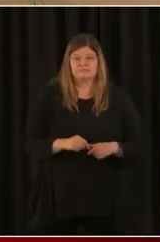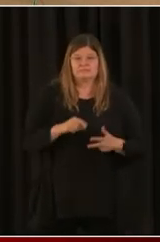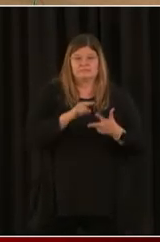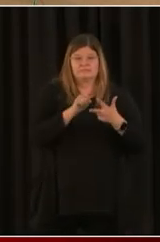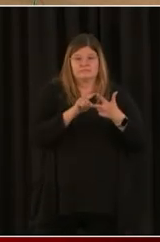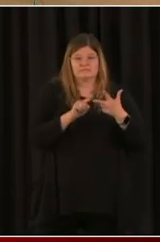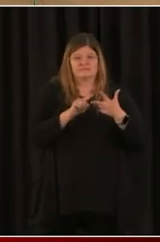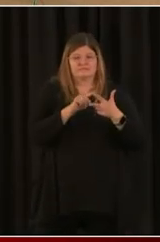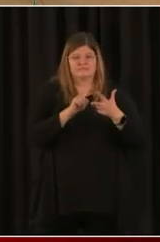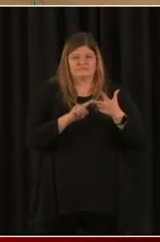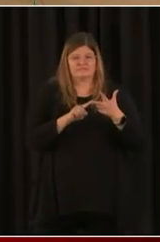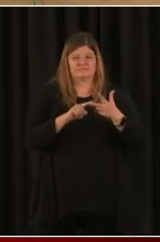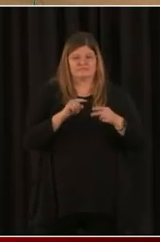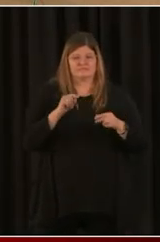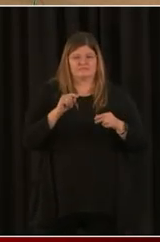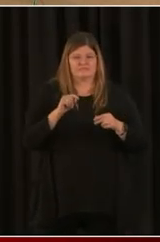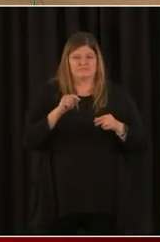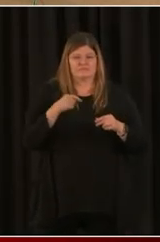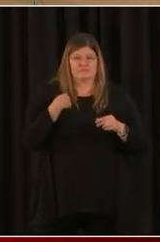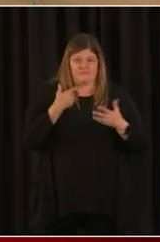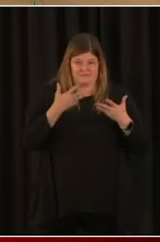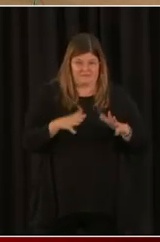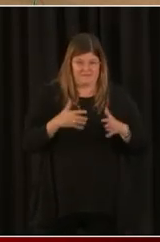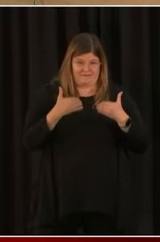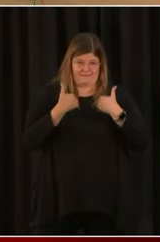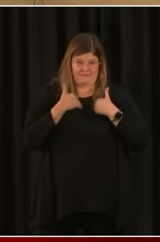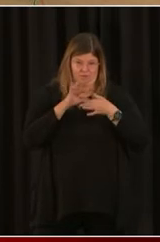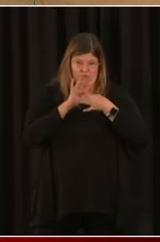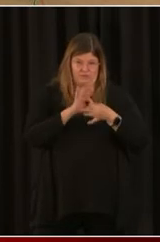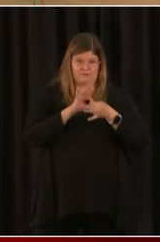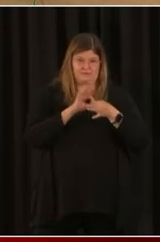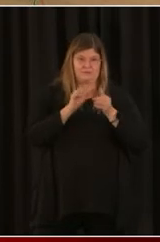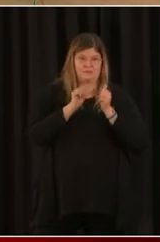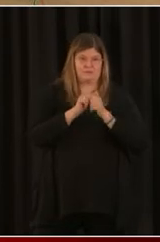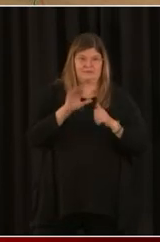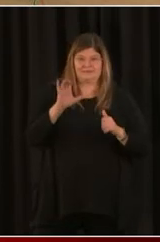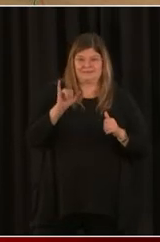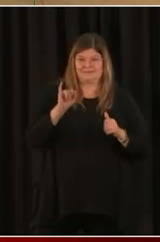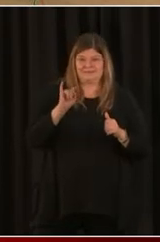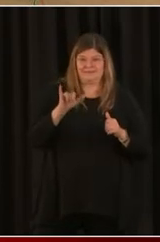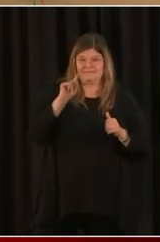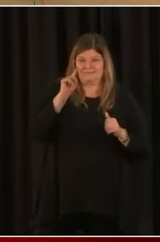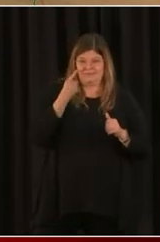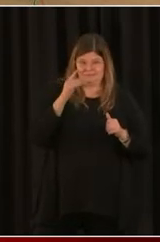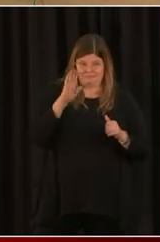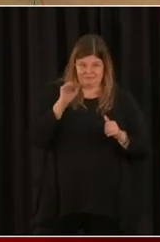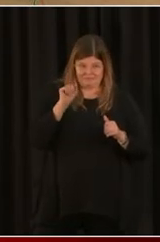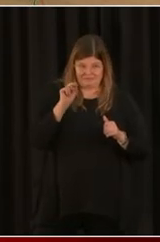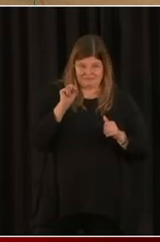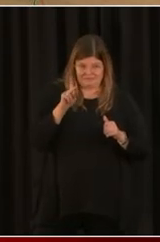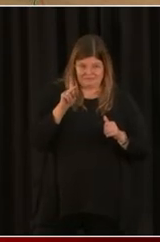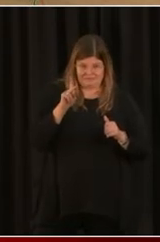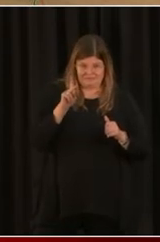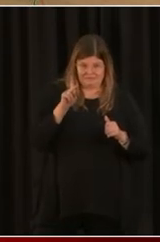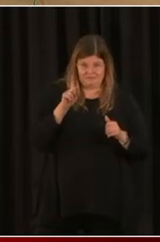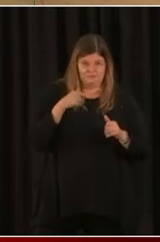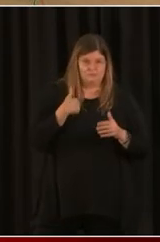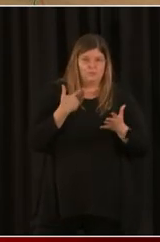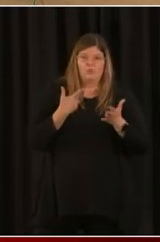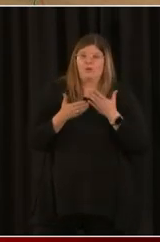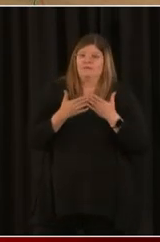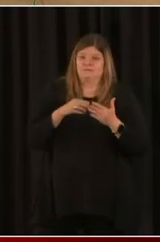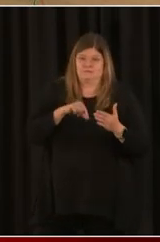everything definitely with them. So, we went after everything that we could qualify for.